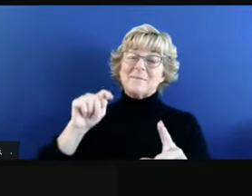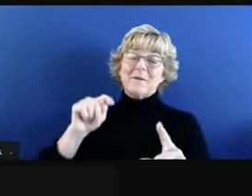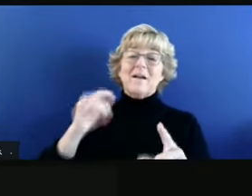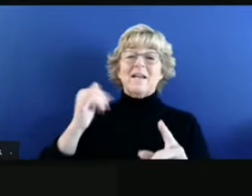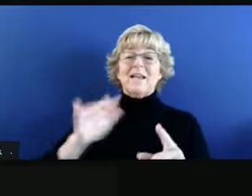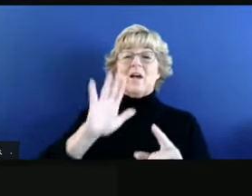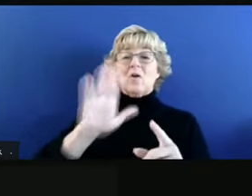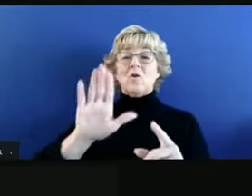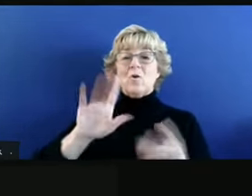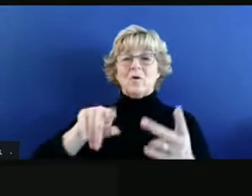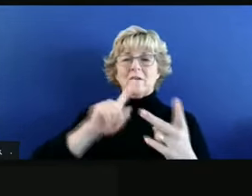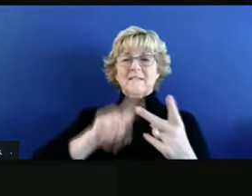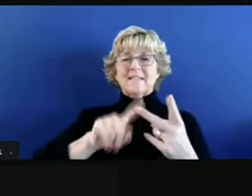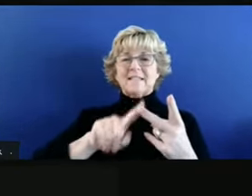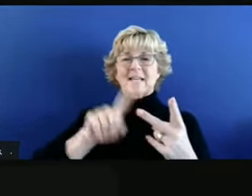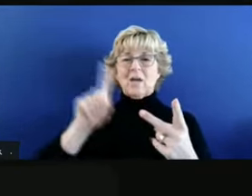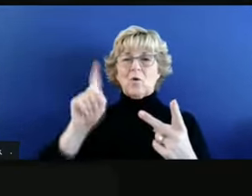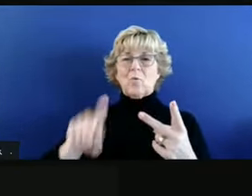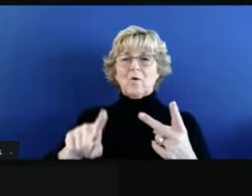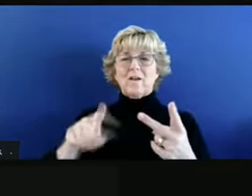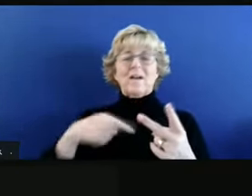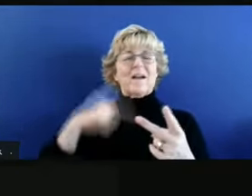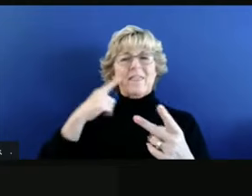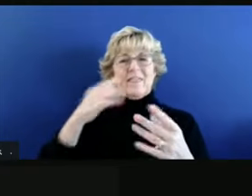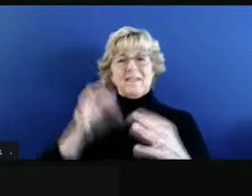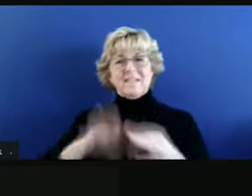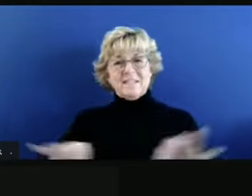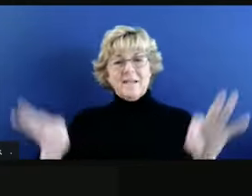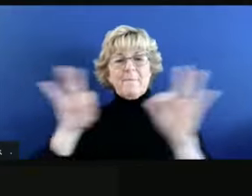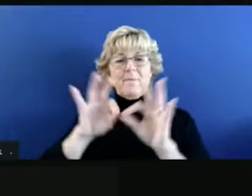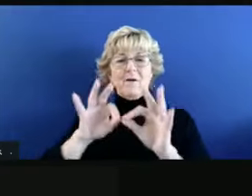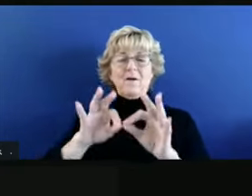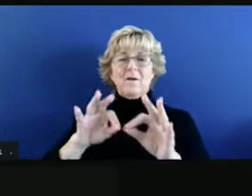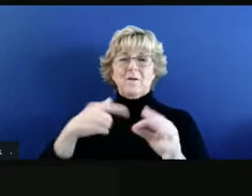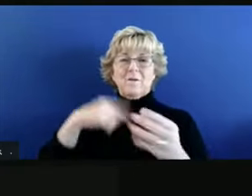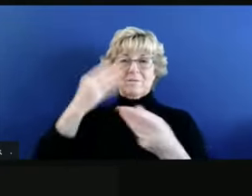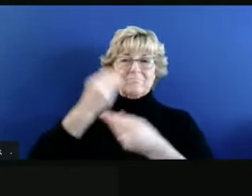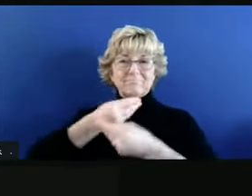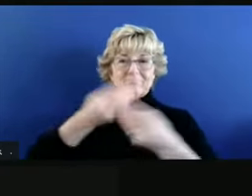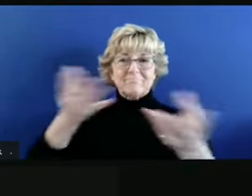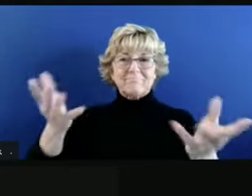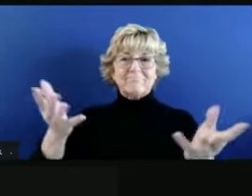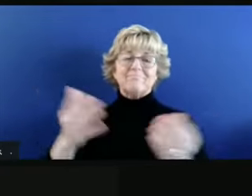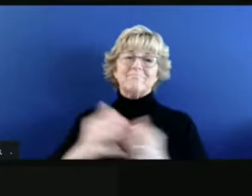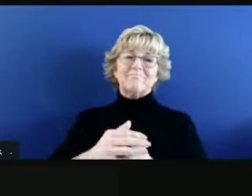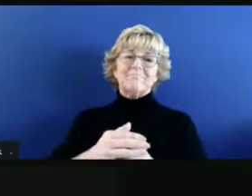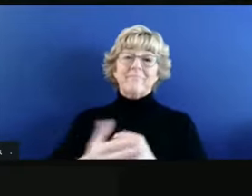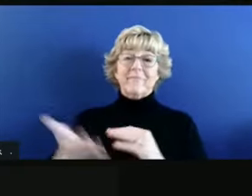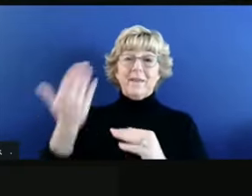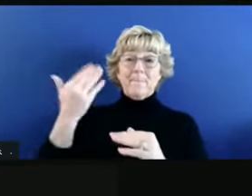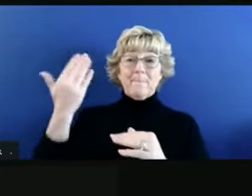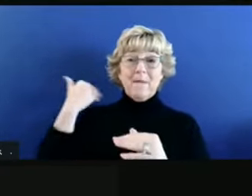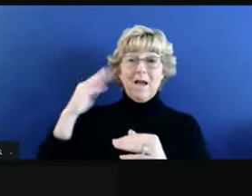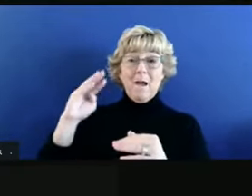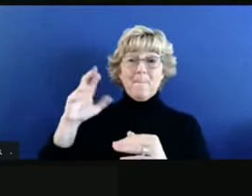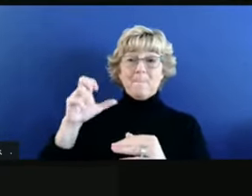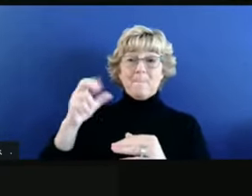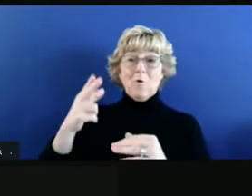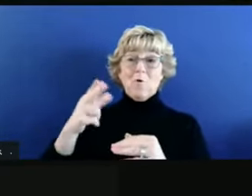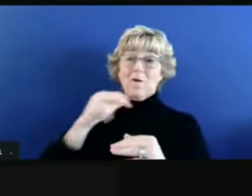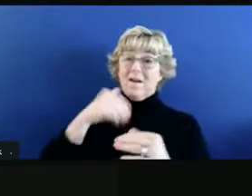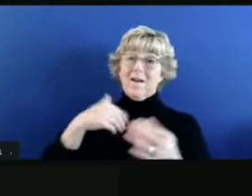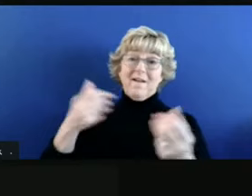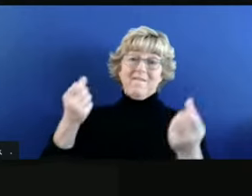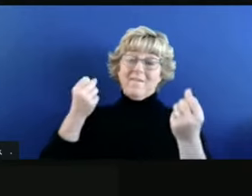asked, you know, I think it's important that we communicate that back in March, we didn't have many